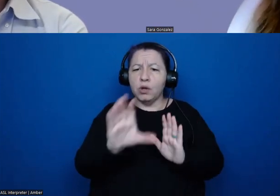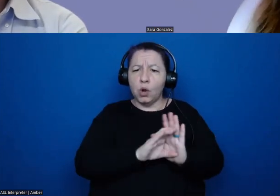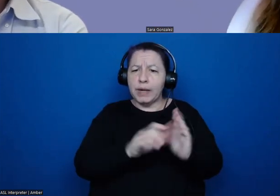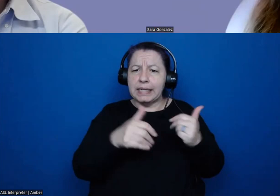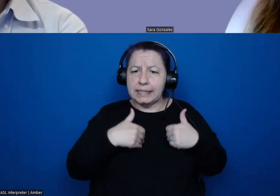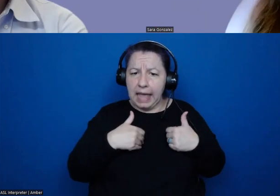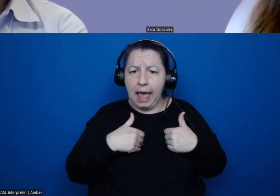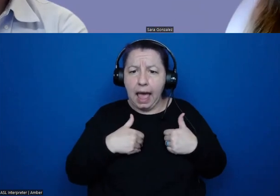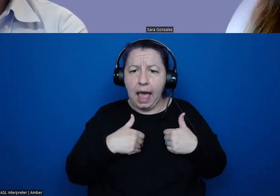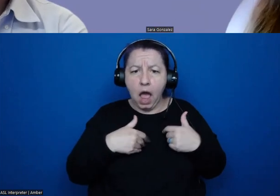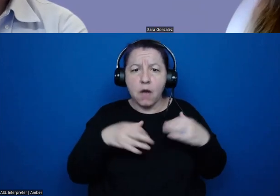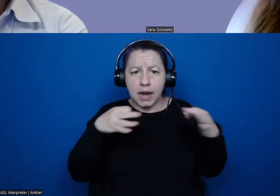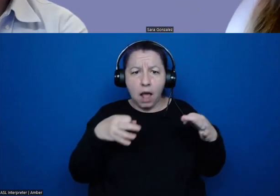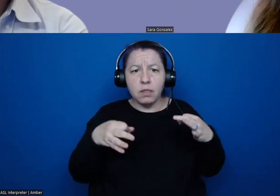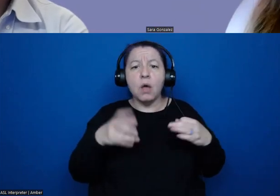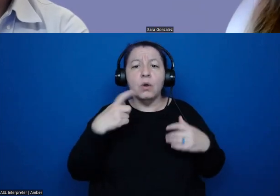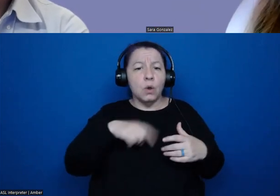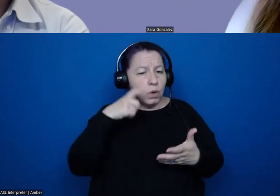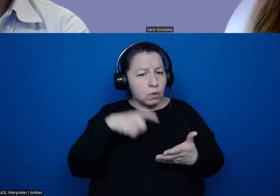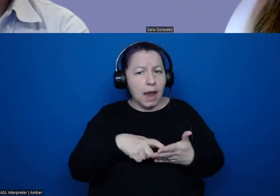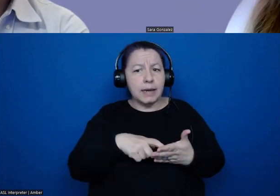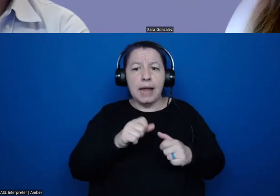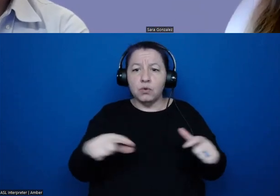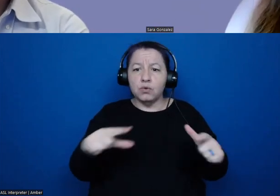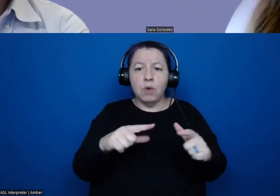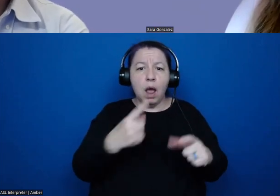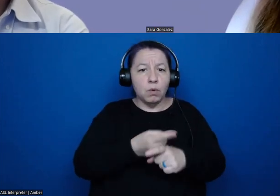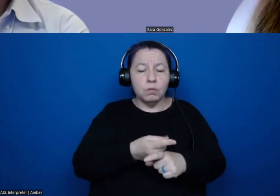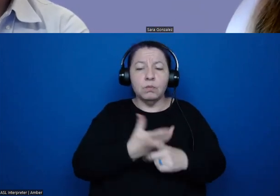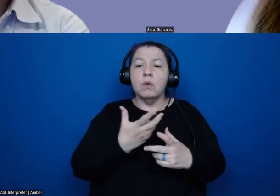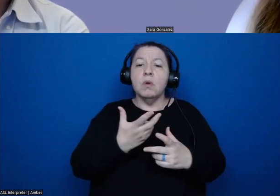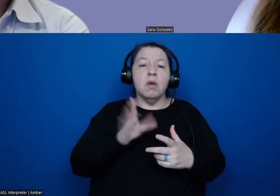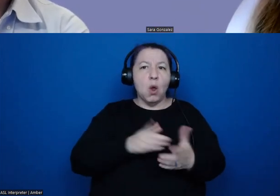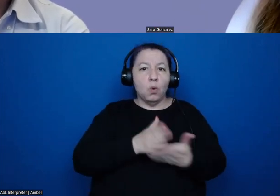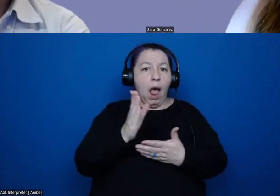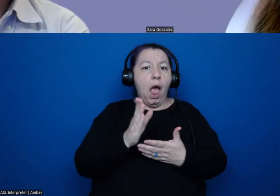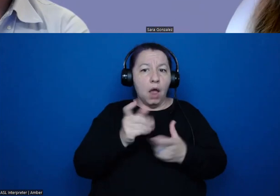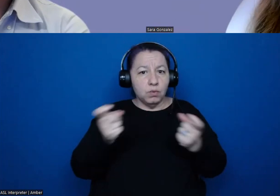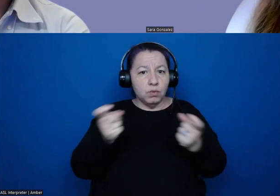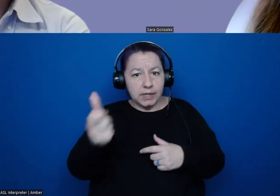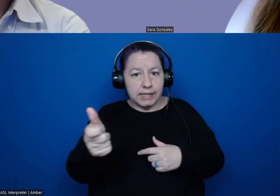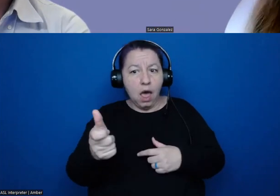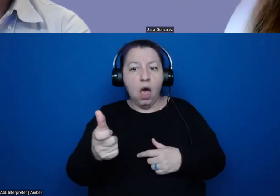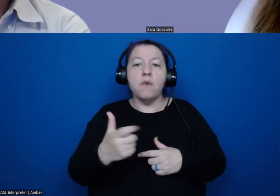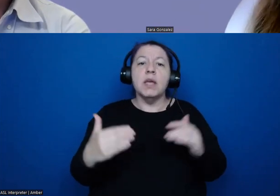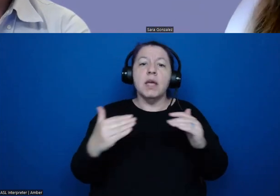I outlined, we recognize tribal sovereignty, that there's direct and equitable participation of indigenous peoples, and that indigenous